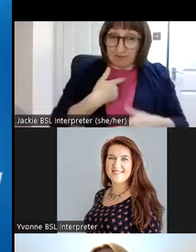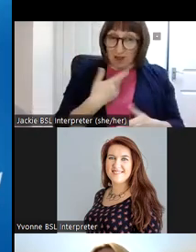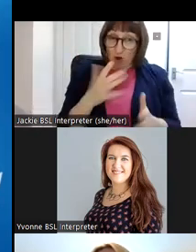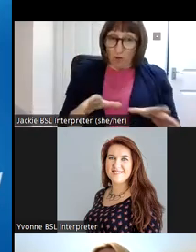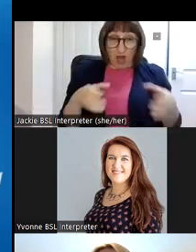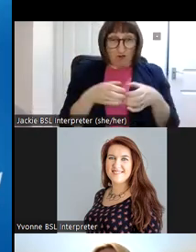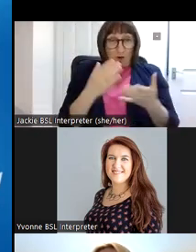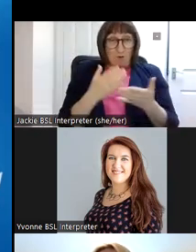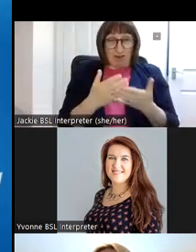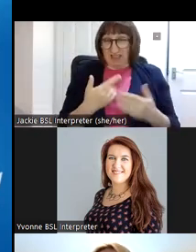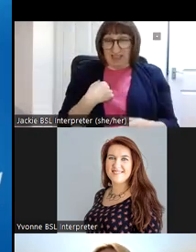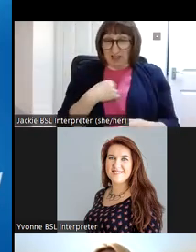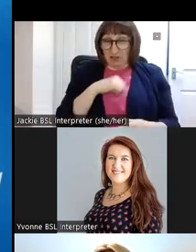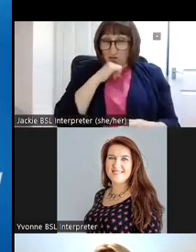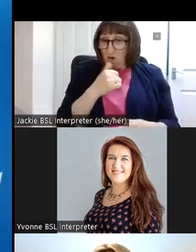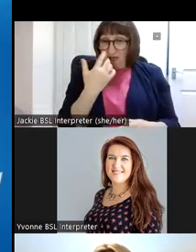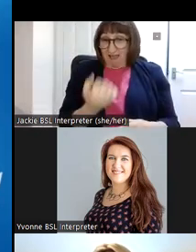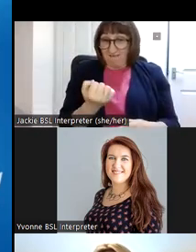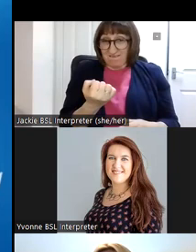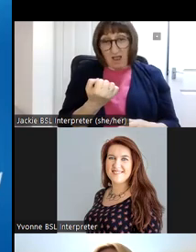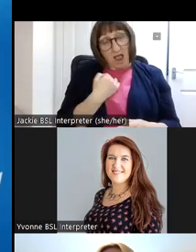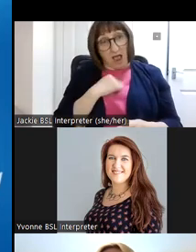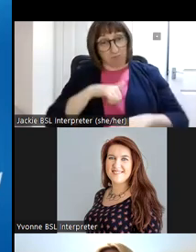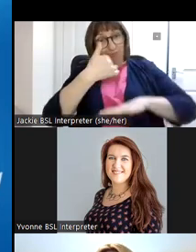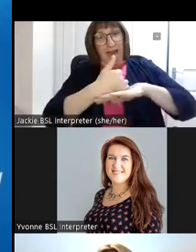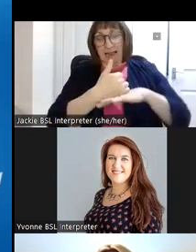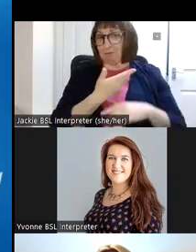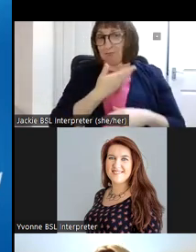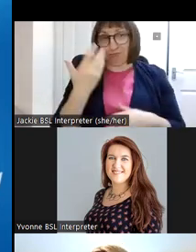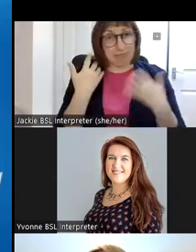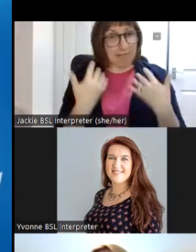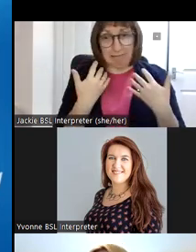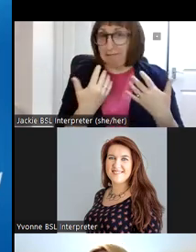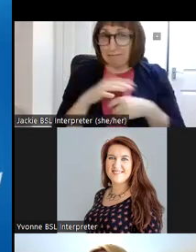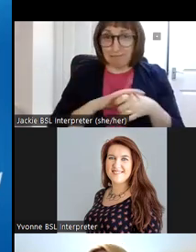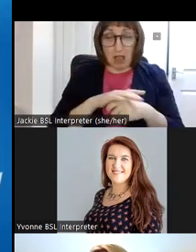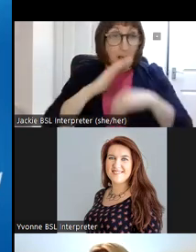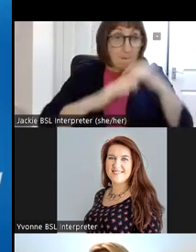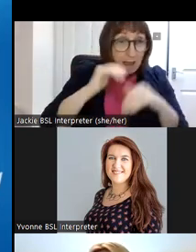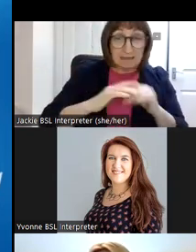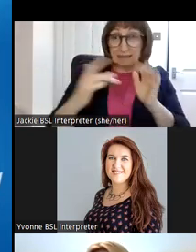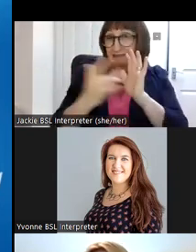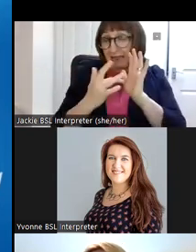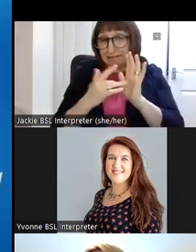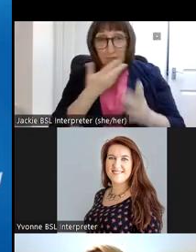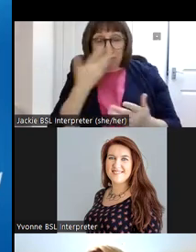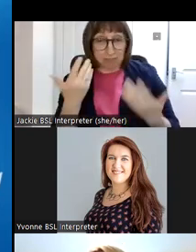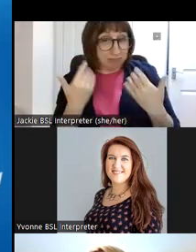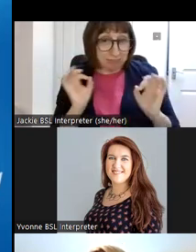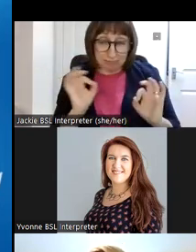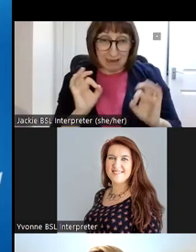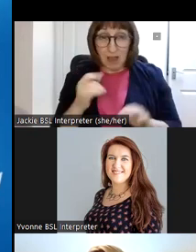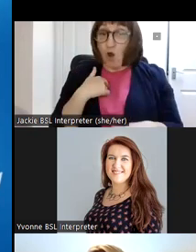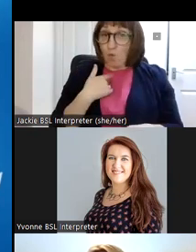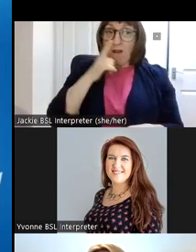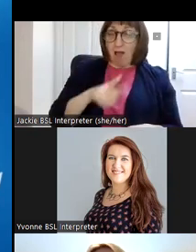doesn't actually have a physical home as such we don't have a physical space building or a heritage center so we were very fortunate